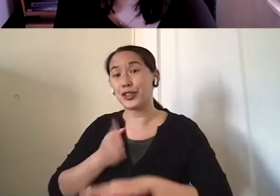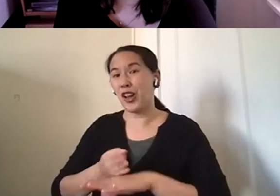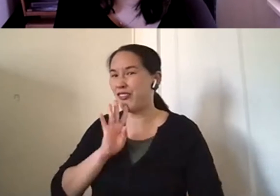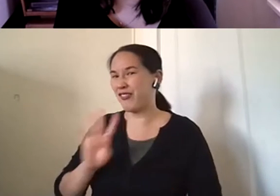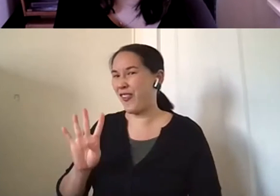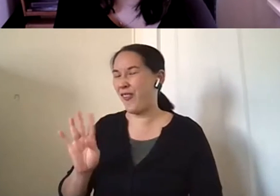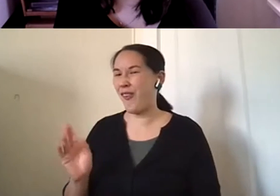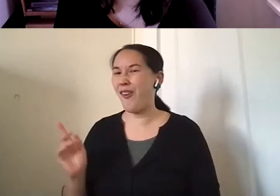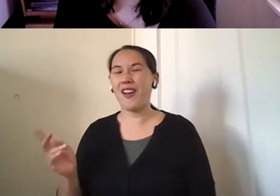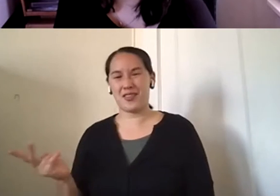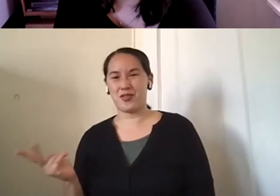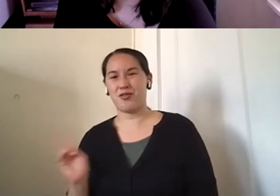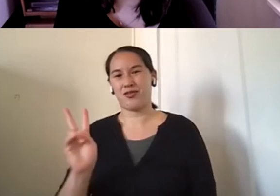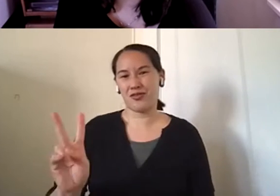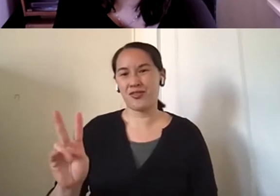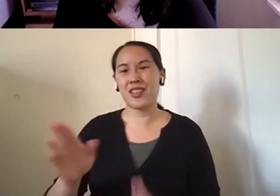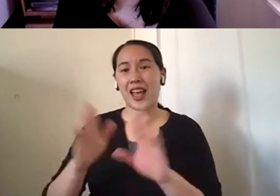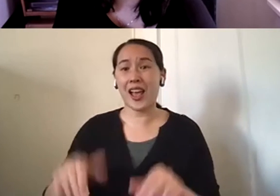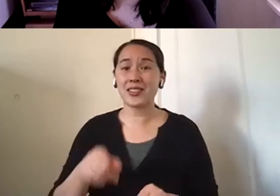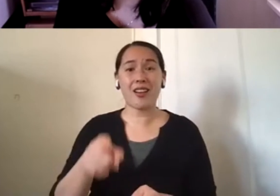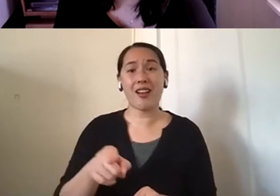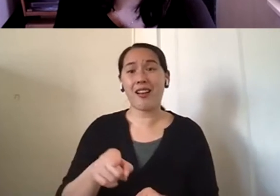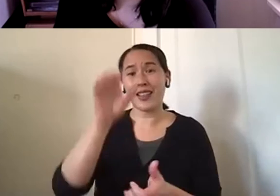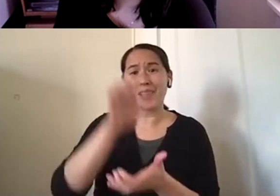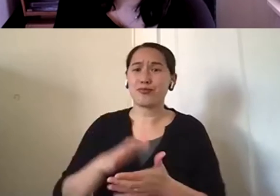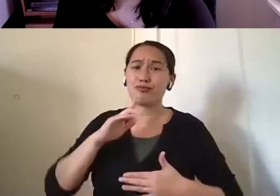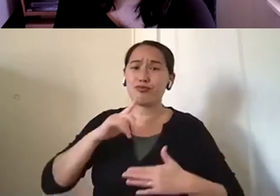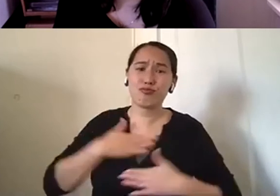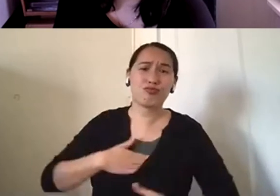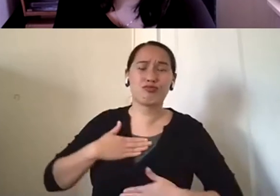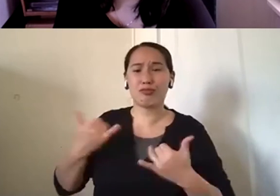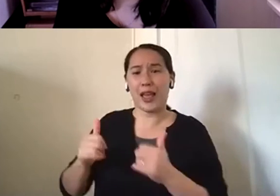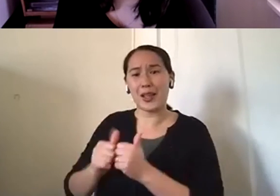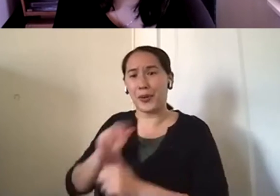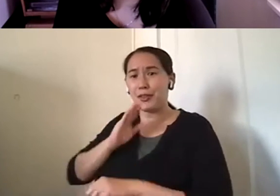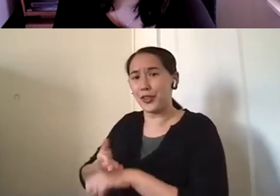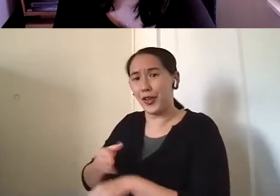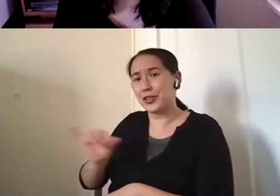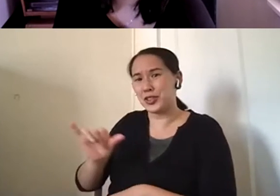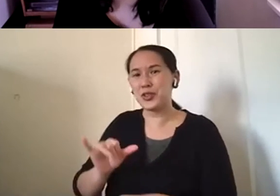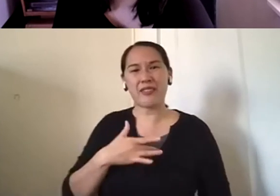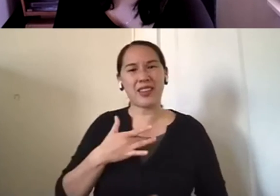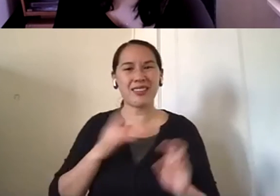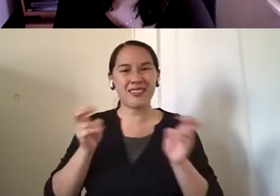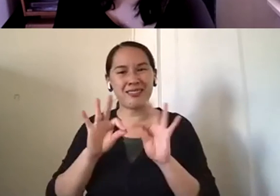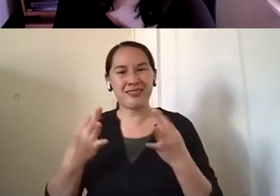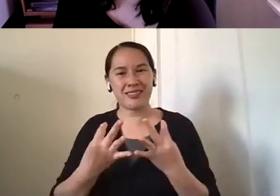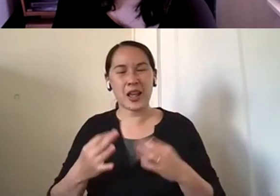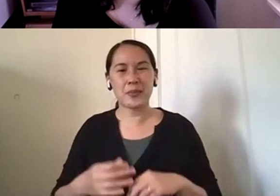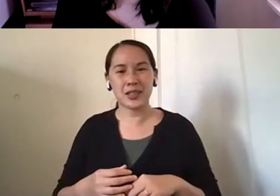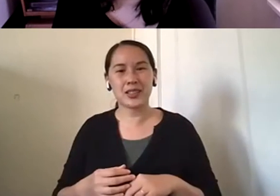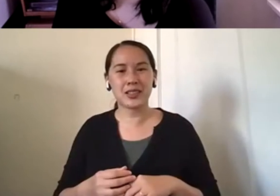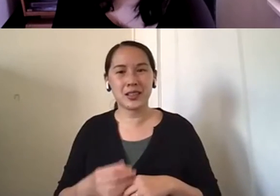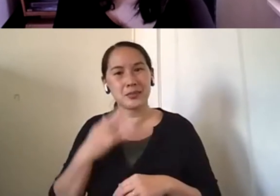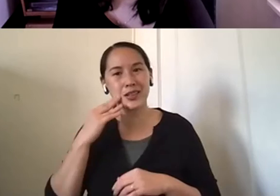husband really enjoyed, um, her company and playing with her. So she almost felt like they were family because of, um, how much attention